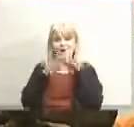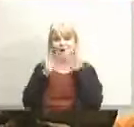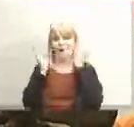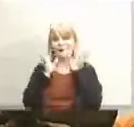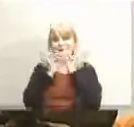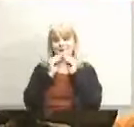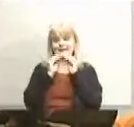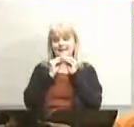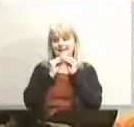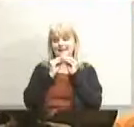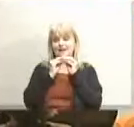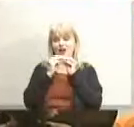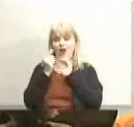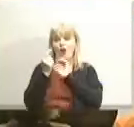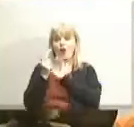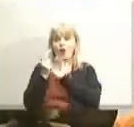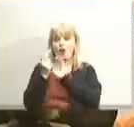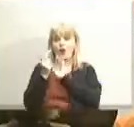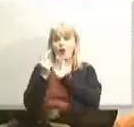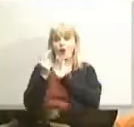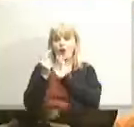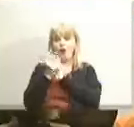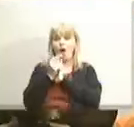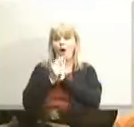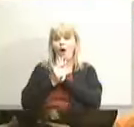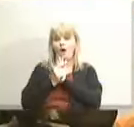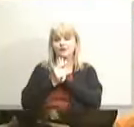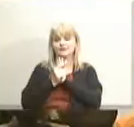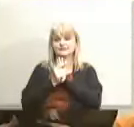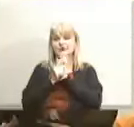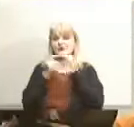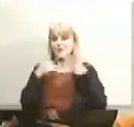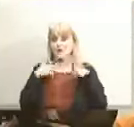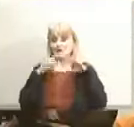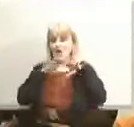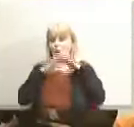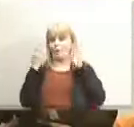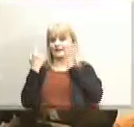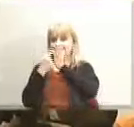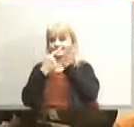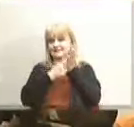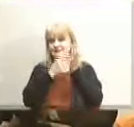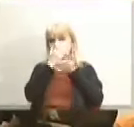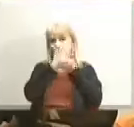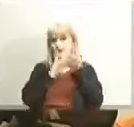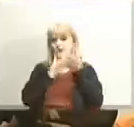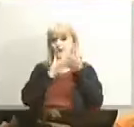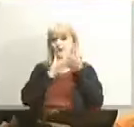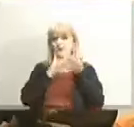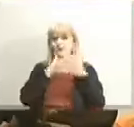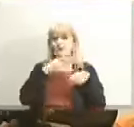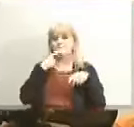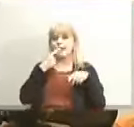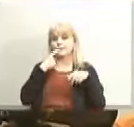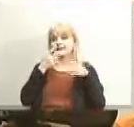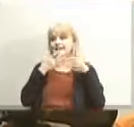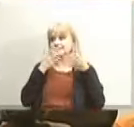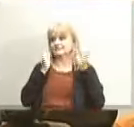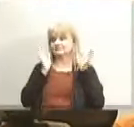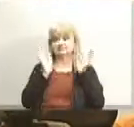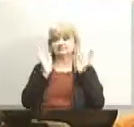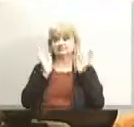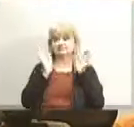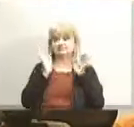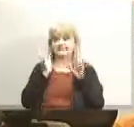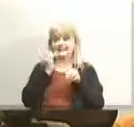uh state you know laws uh because we are having this open discussion that is part of a public institution of publicly elected officials so the